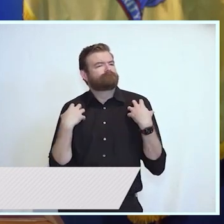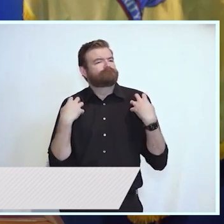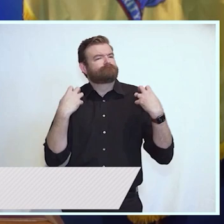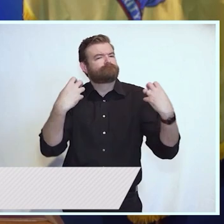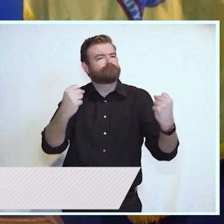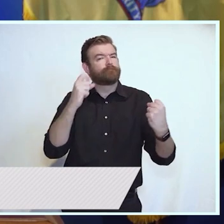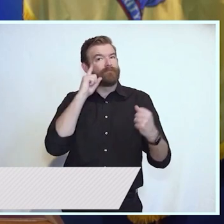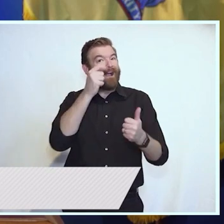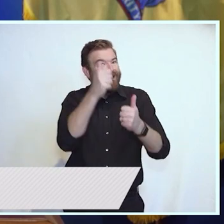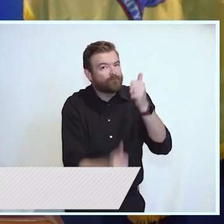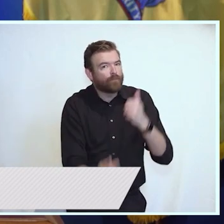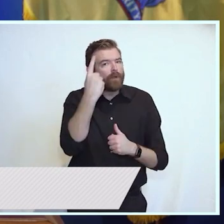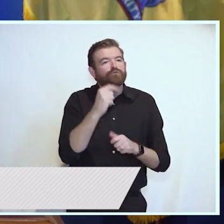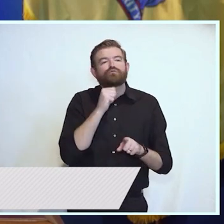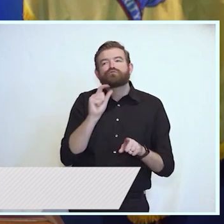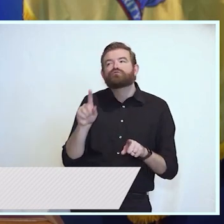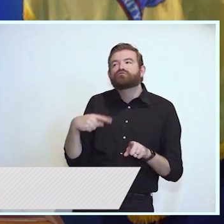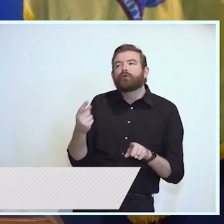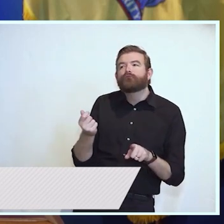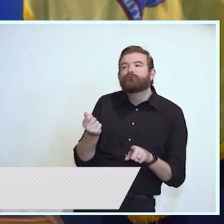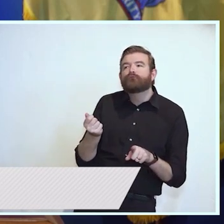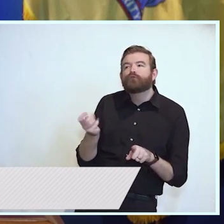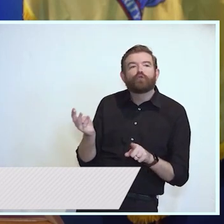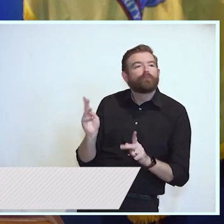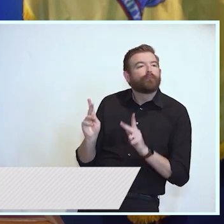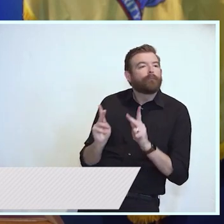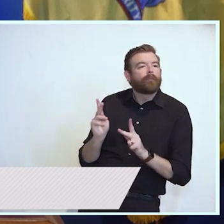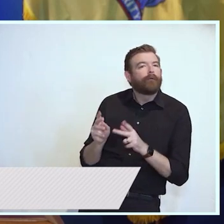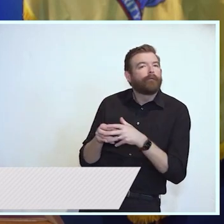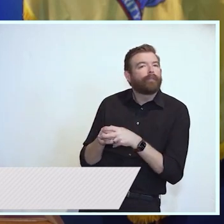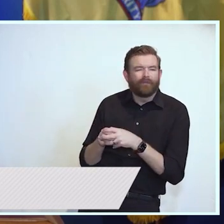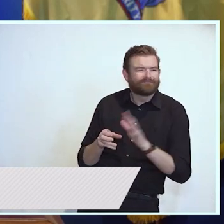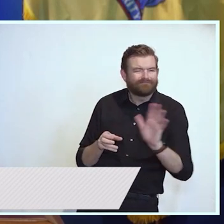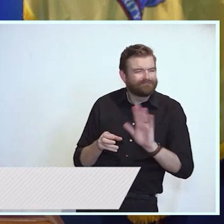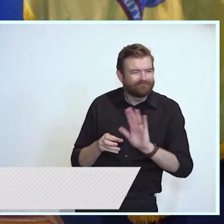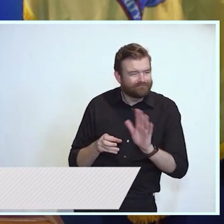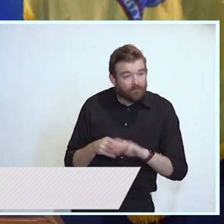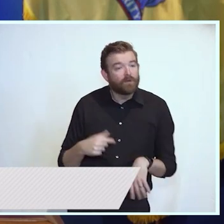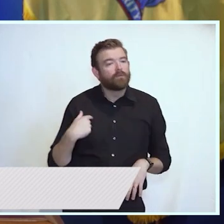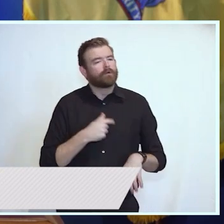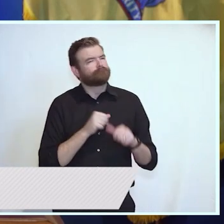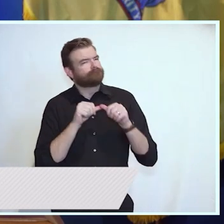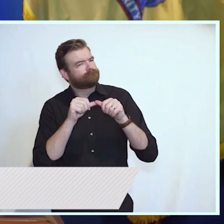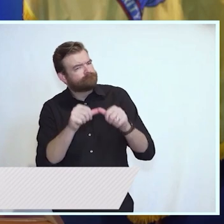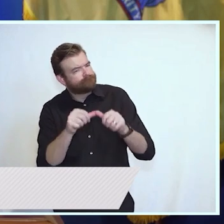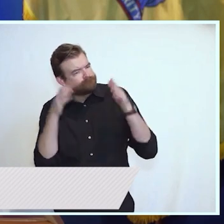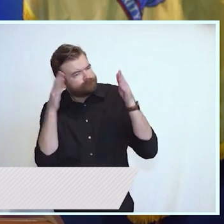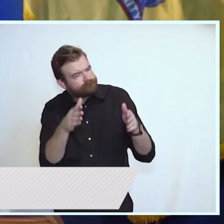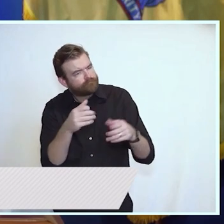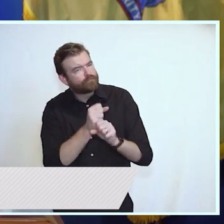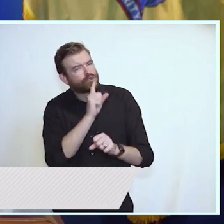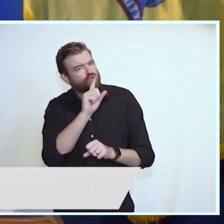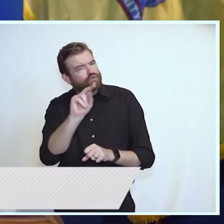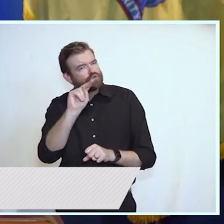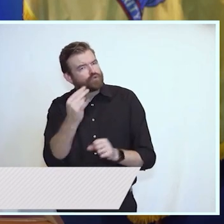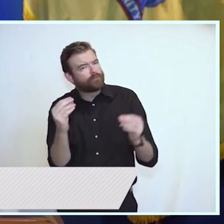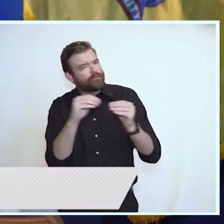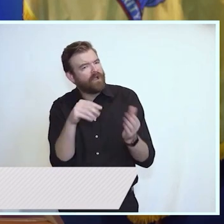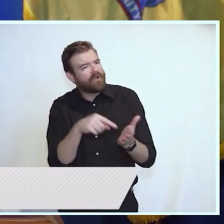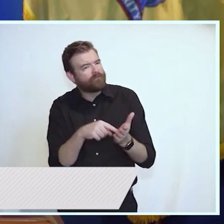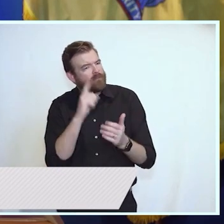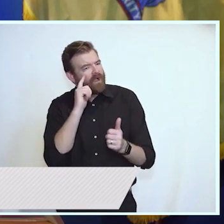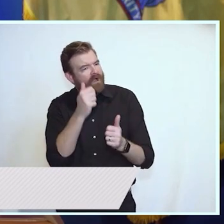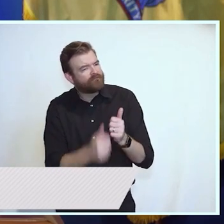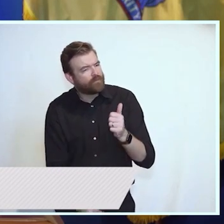not just a lucky few. We will continue to focus on making New Jersey more affordable for everyone. We will continue